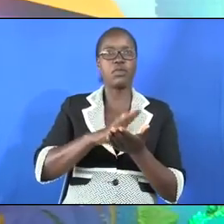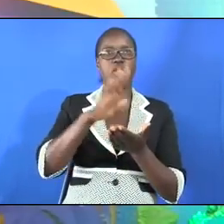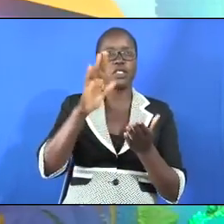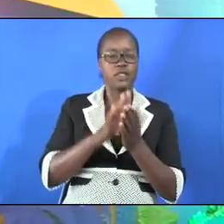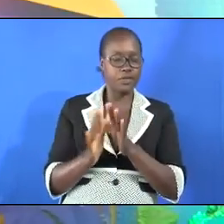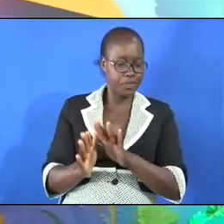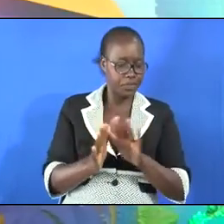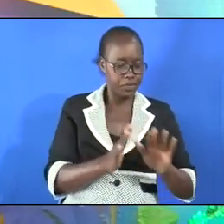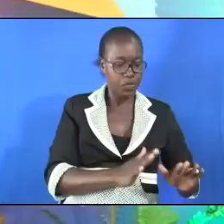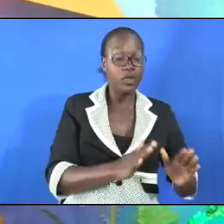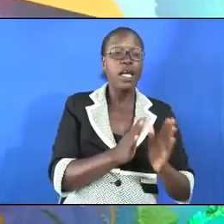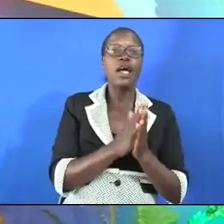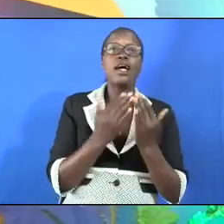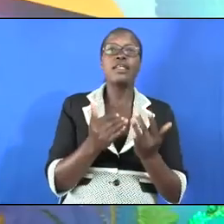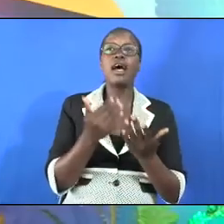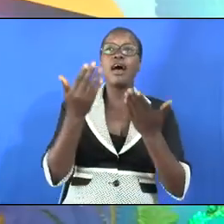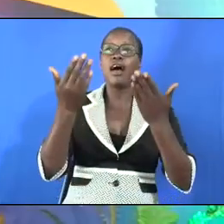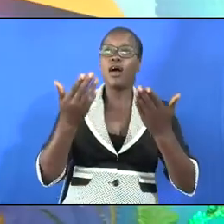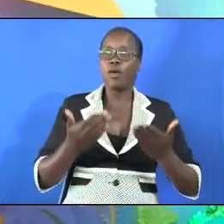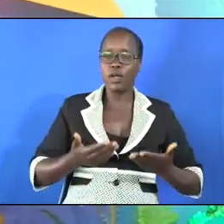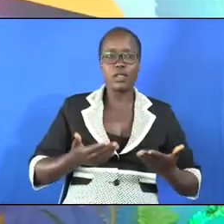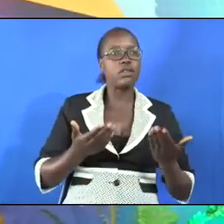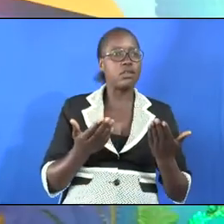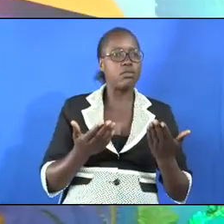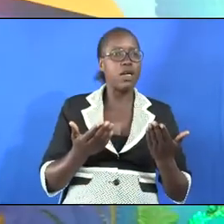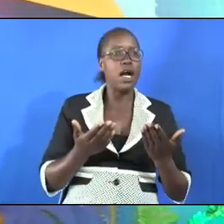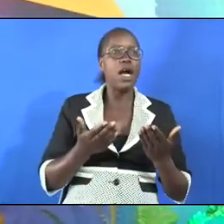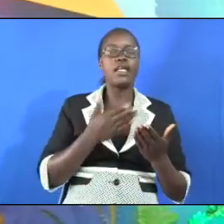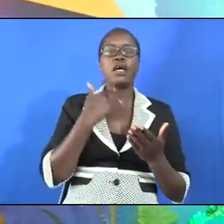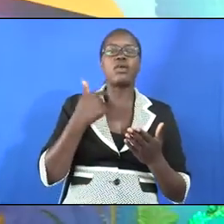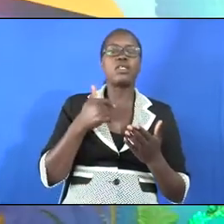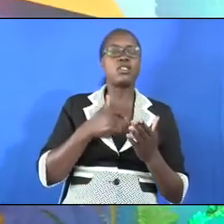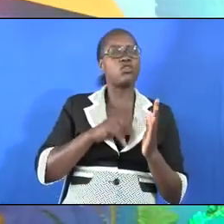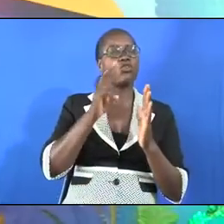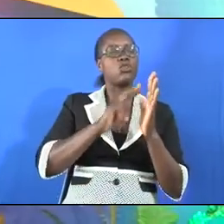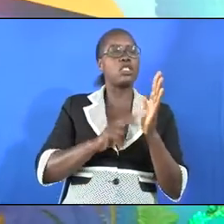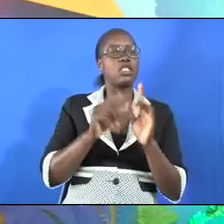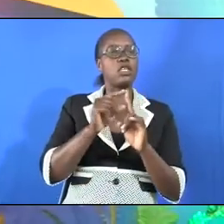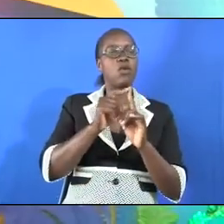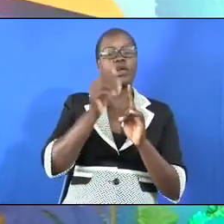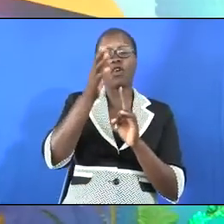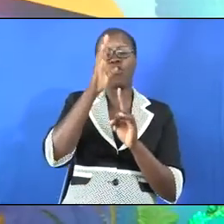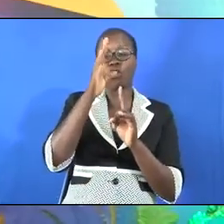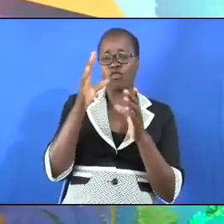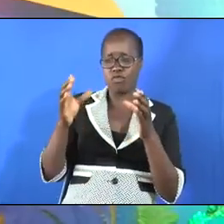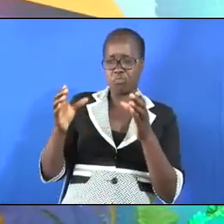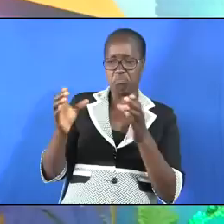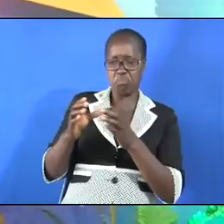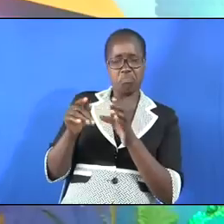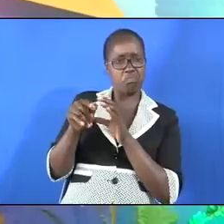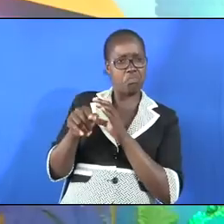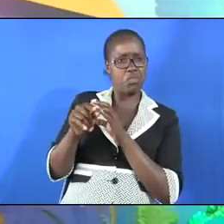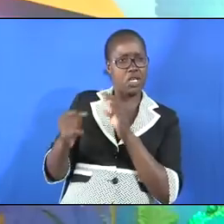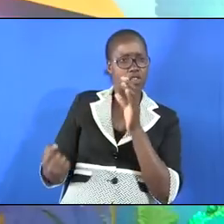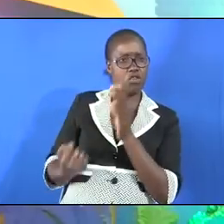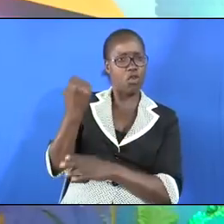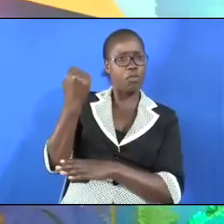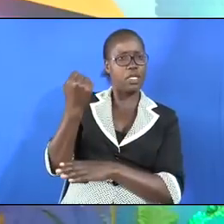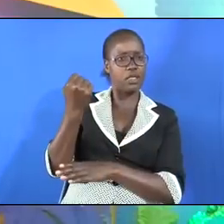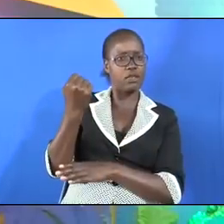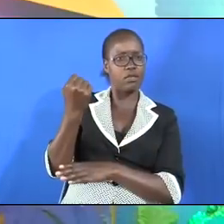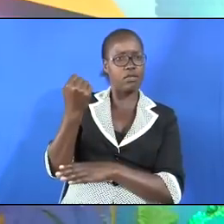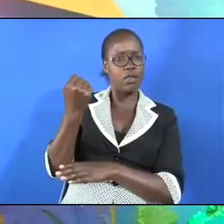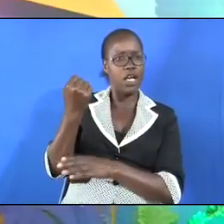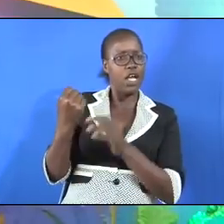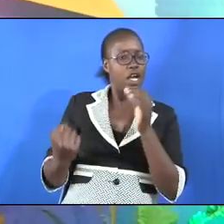Brethren, I welcome us to consider the word of God for curtain-raising, curtain